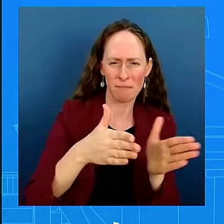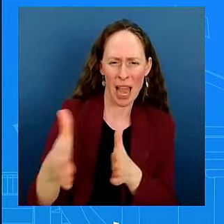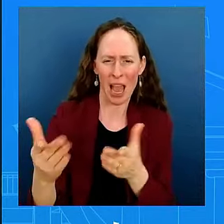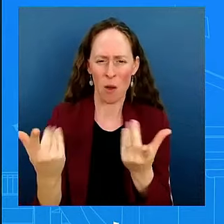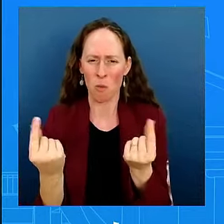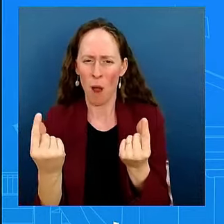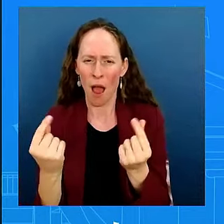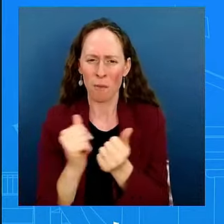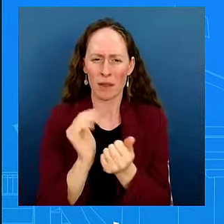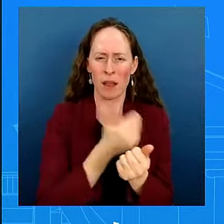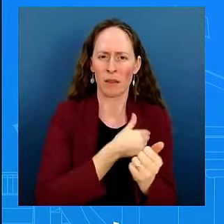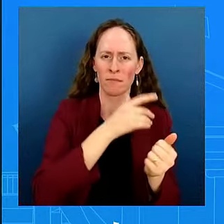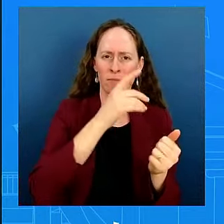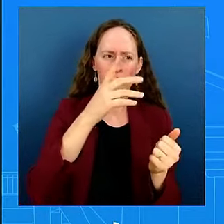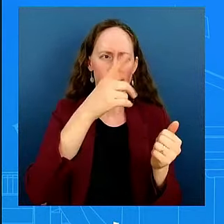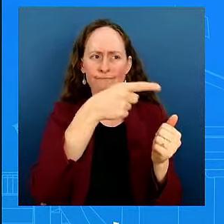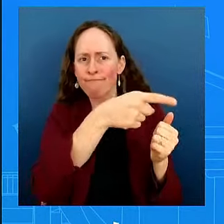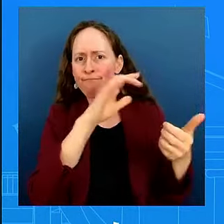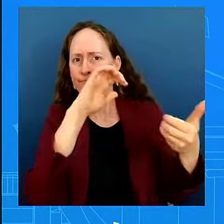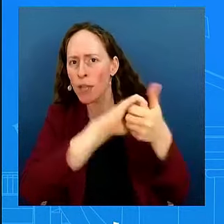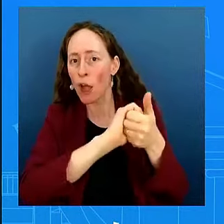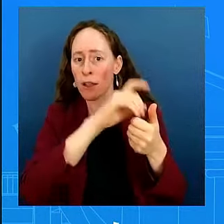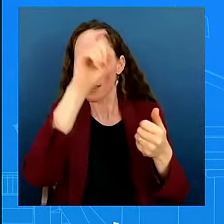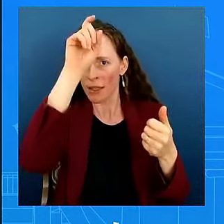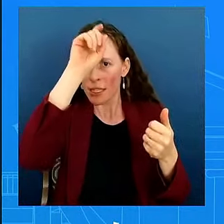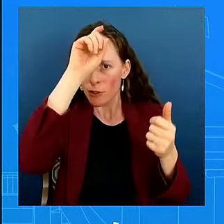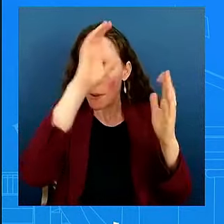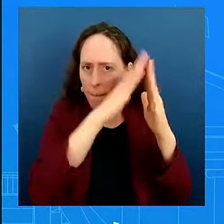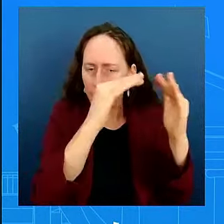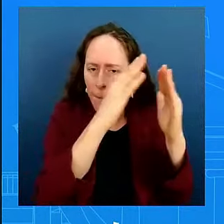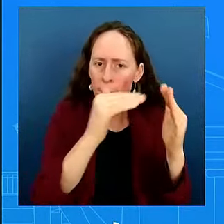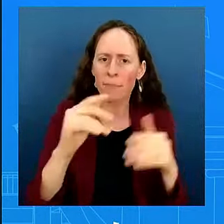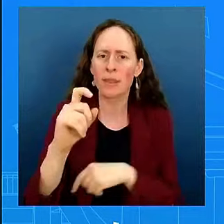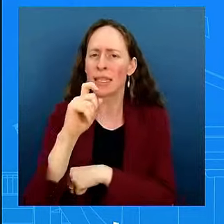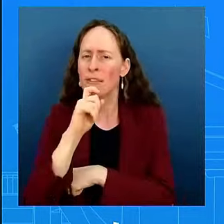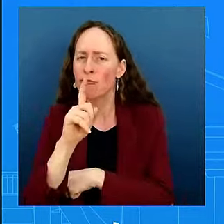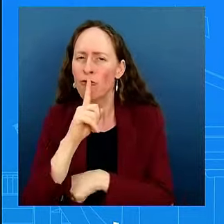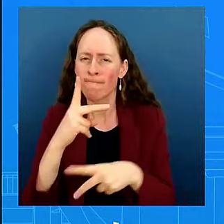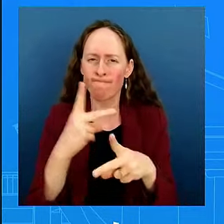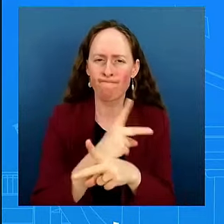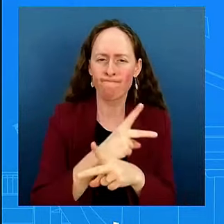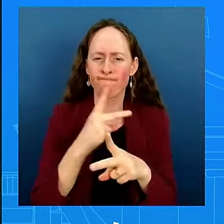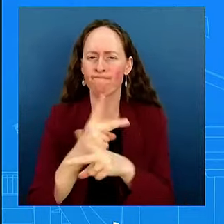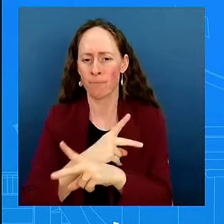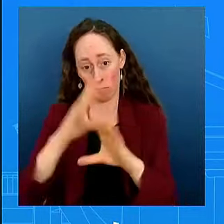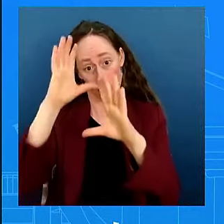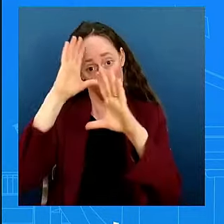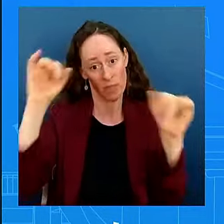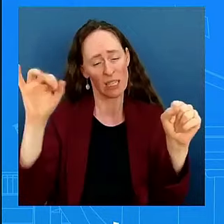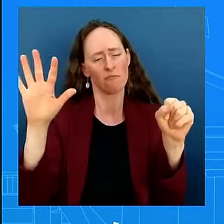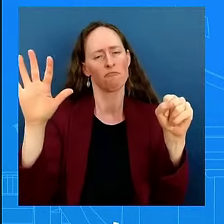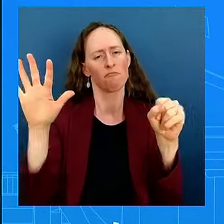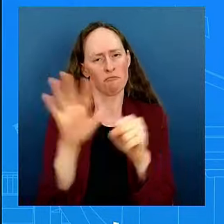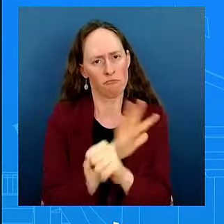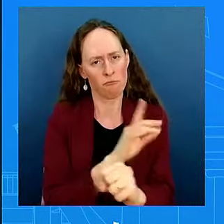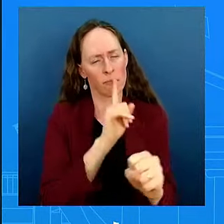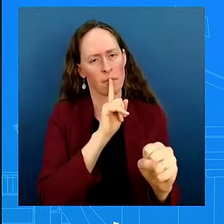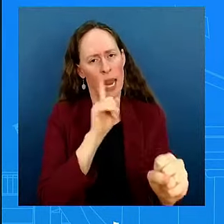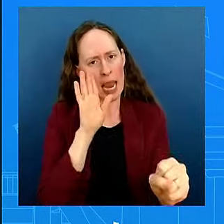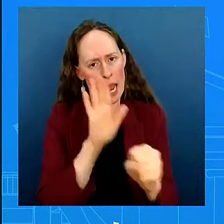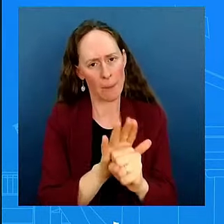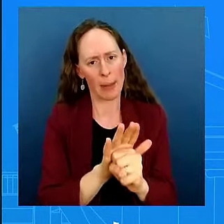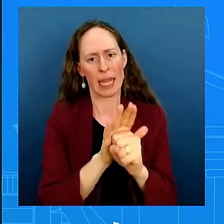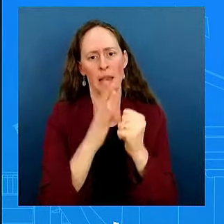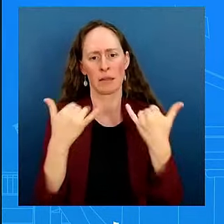to figure out how to move forward. We are committed, this president is committed, to making sure that we get a ceasefire deal. We've got to remember what this